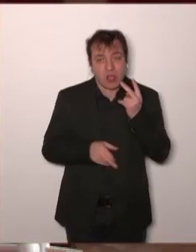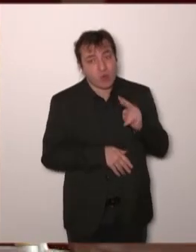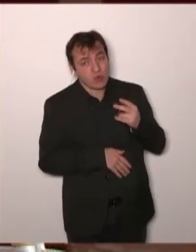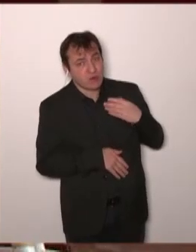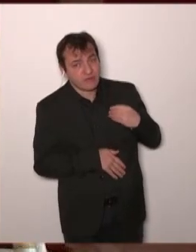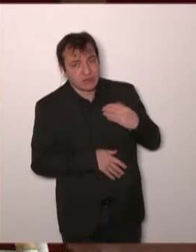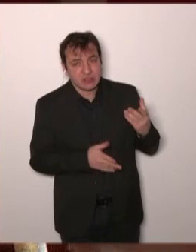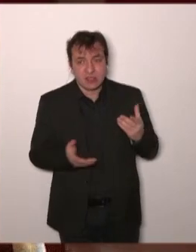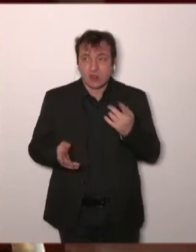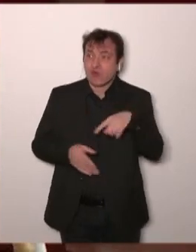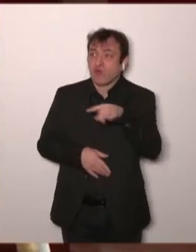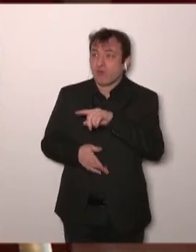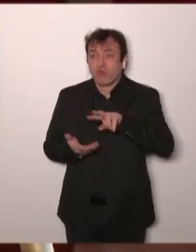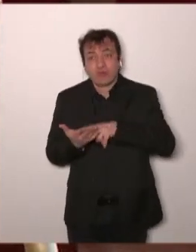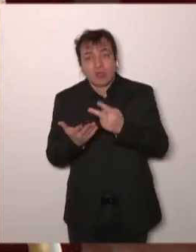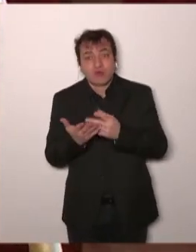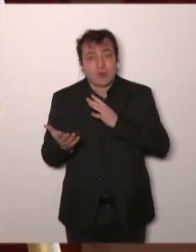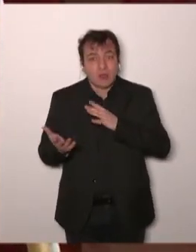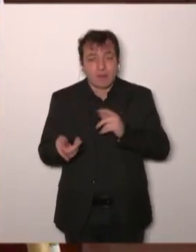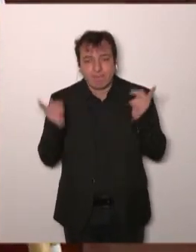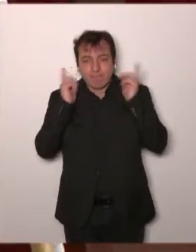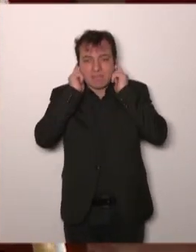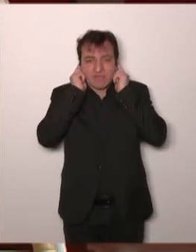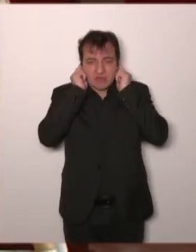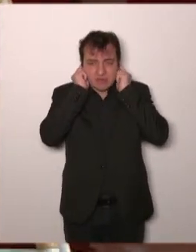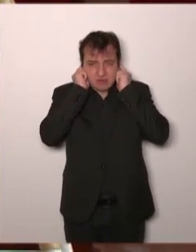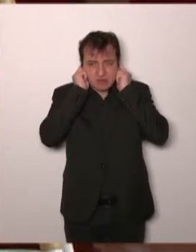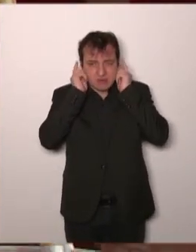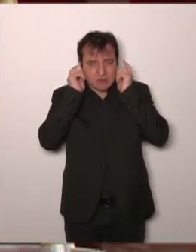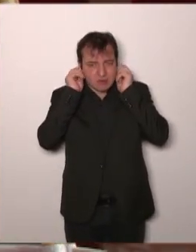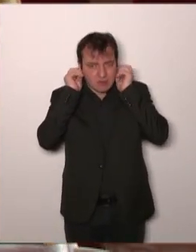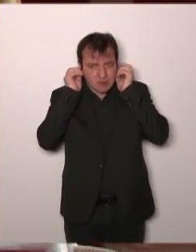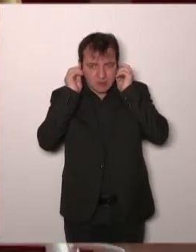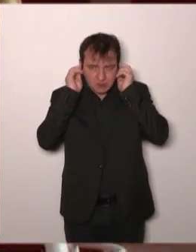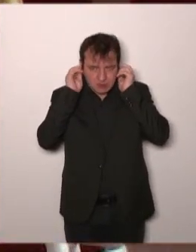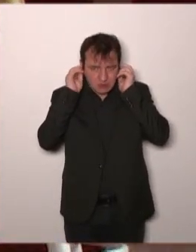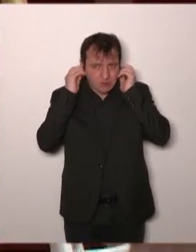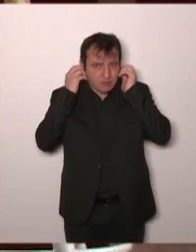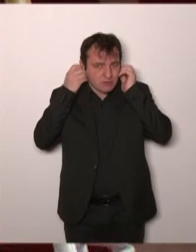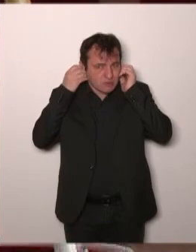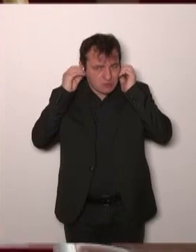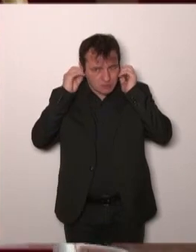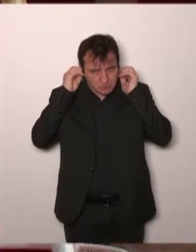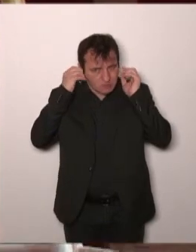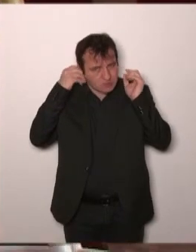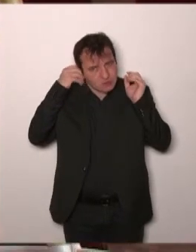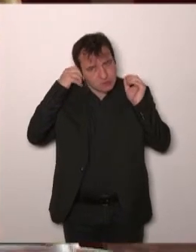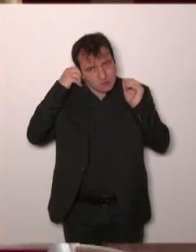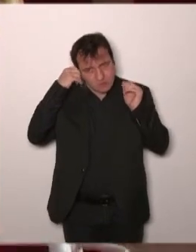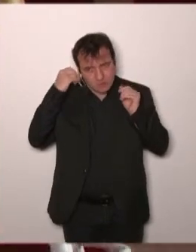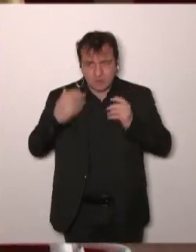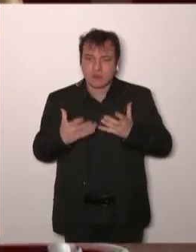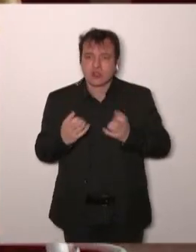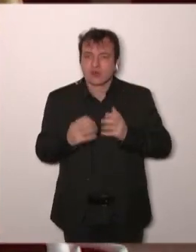disposal with you, so you can just switch with the language if needed. I would like to start this masterclass with the first